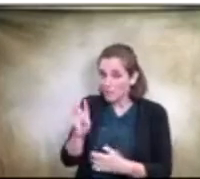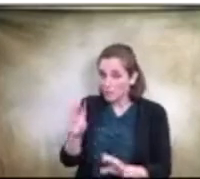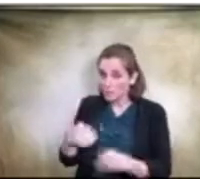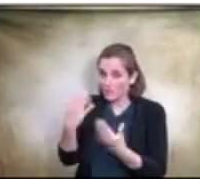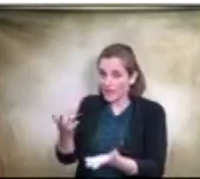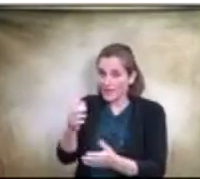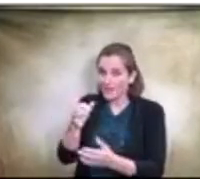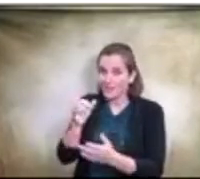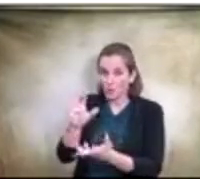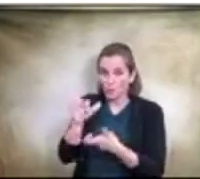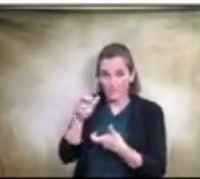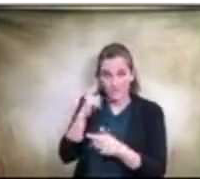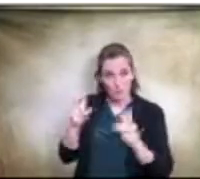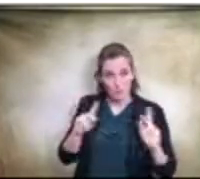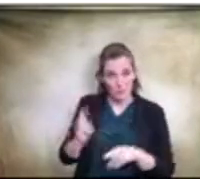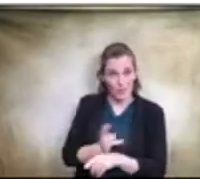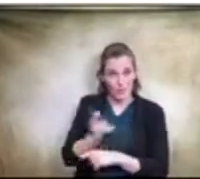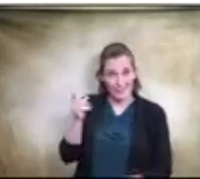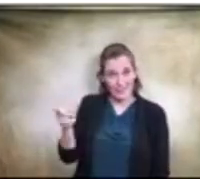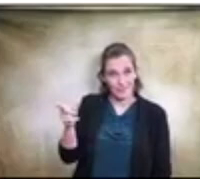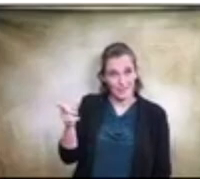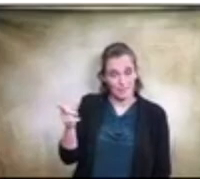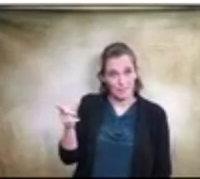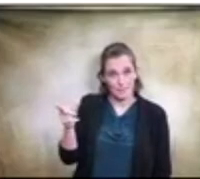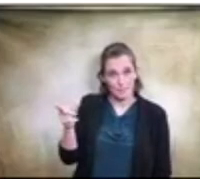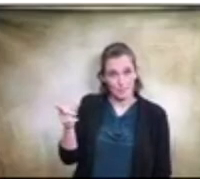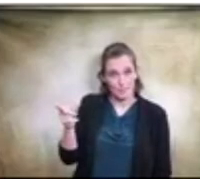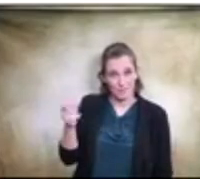does it is finance in